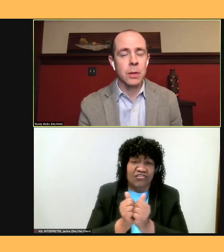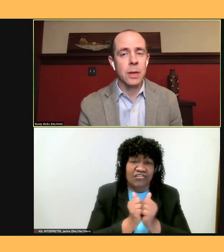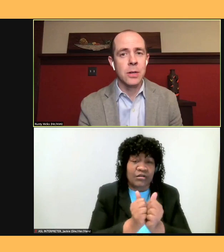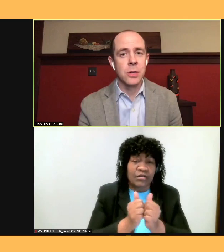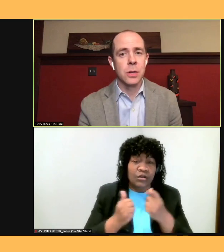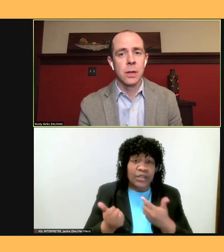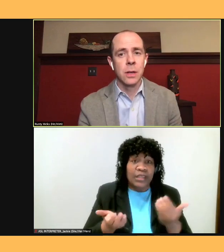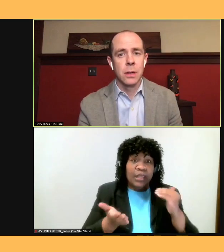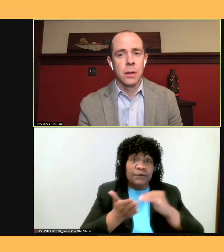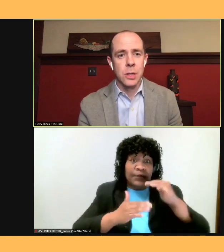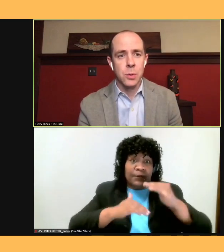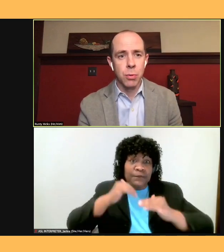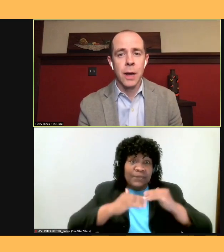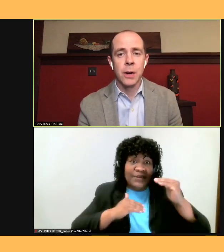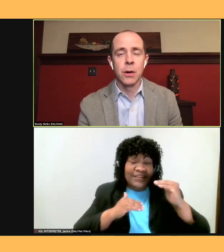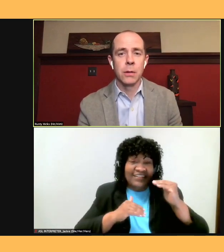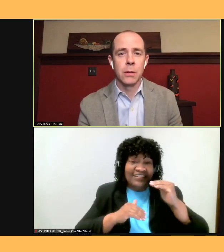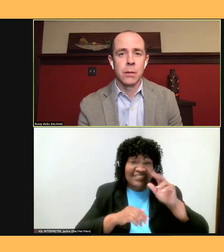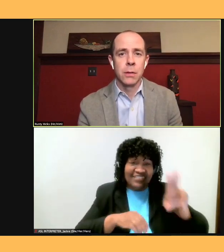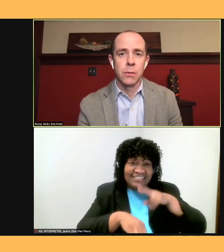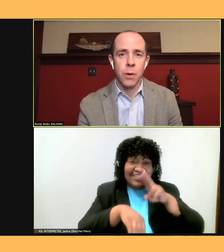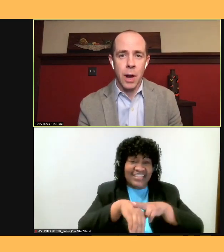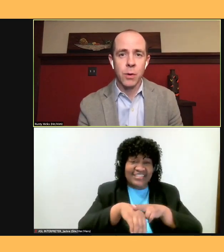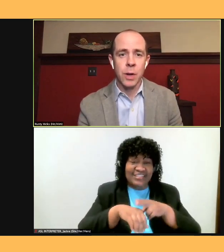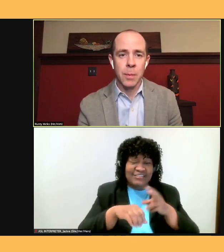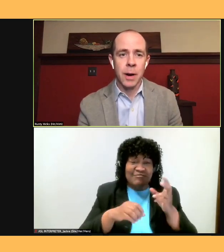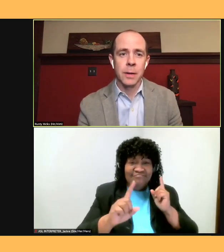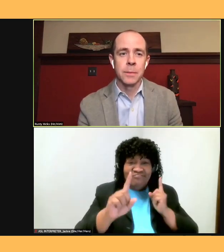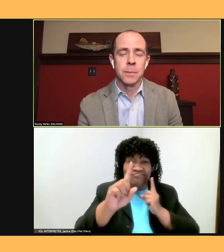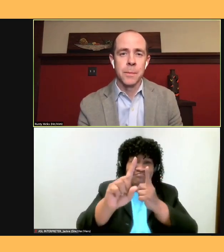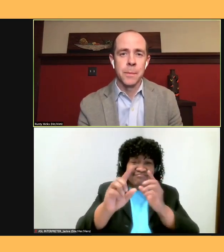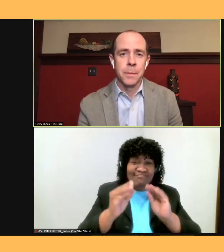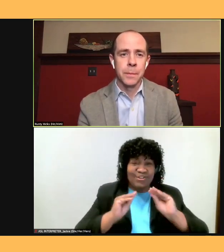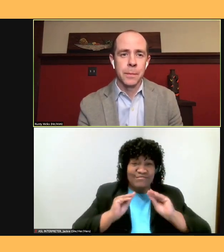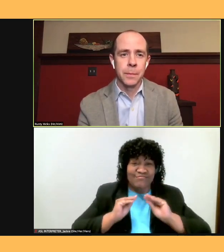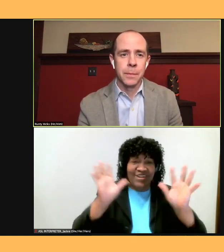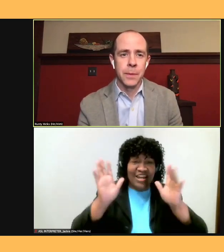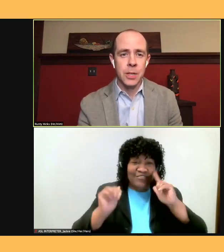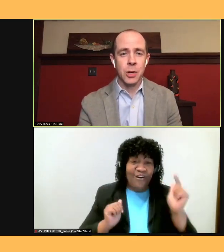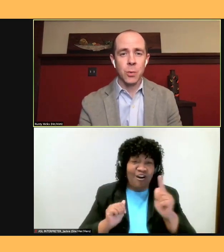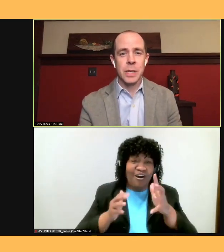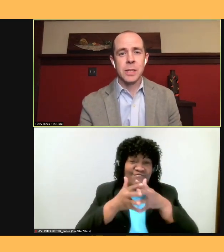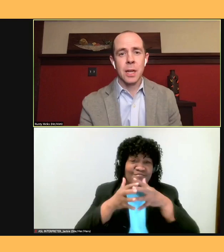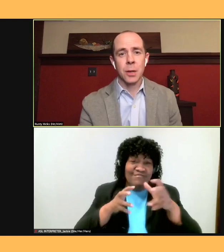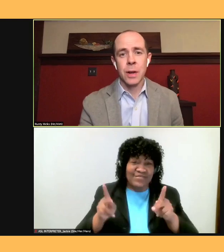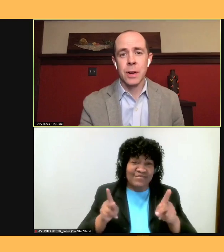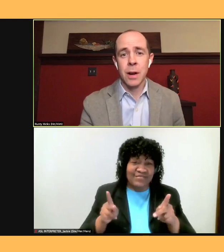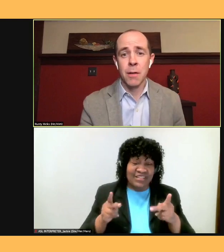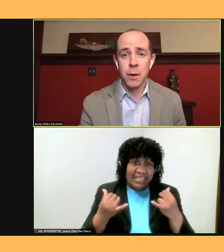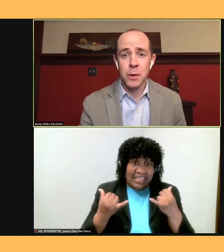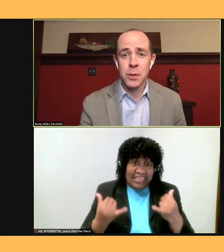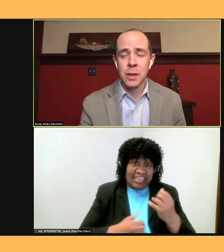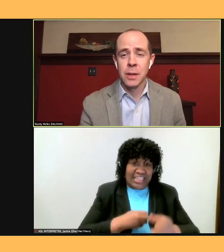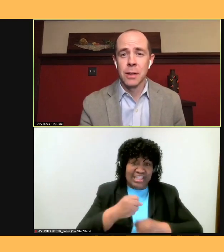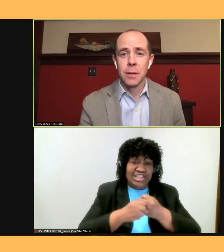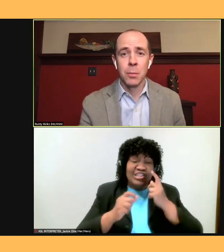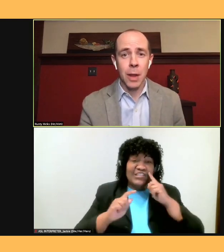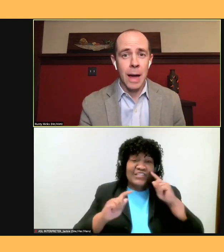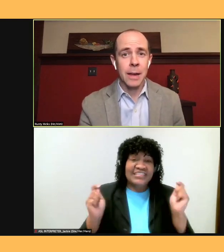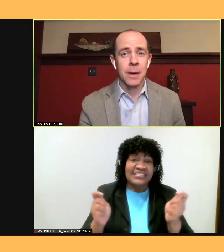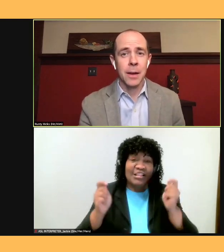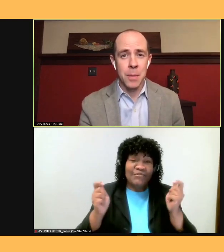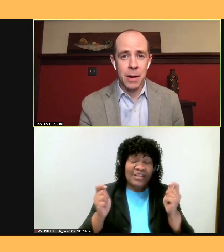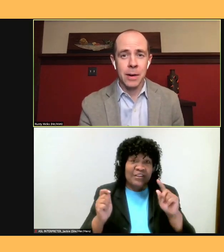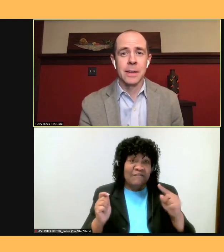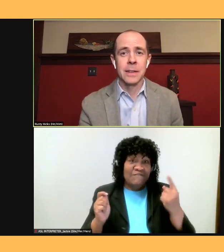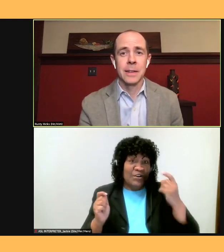that's brighter for every American. This year, we celebrated our first Black American